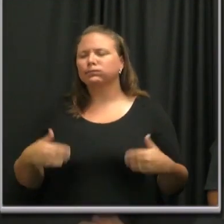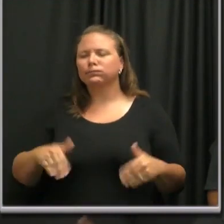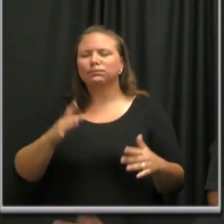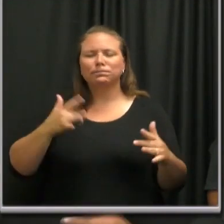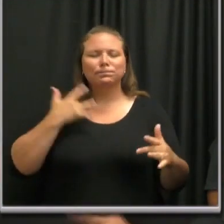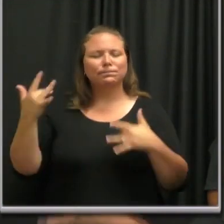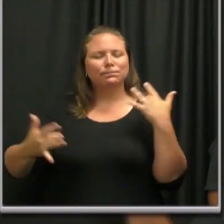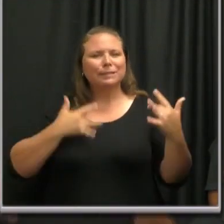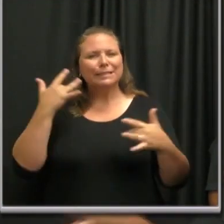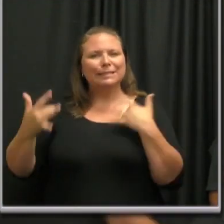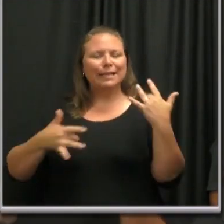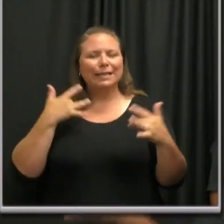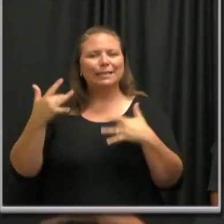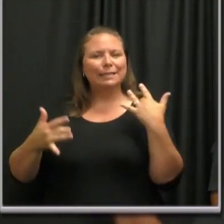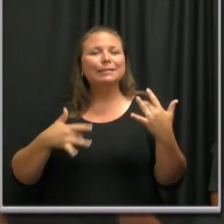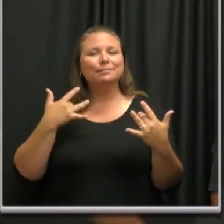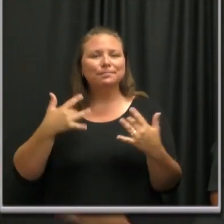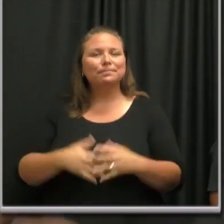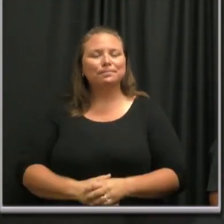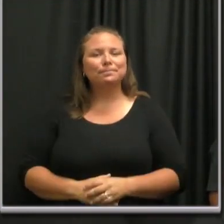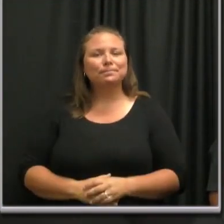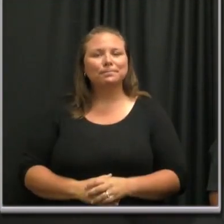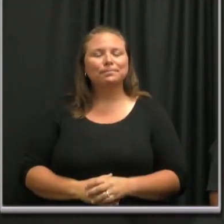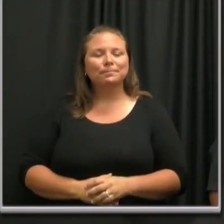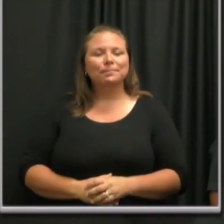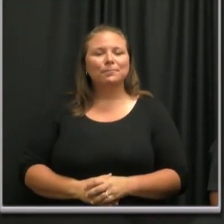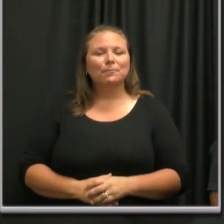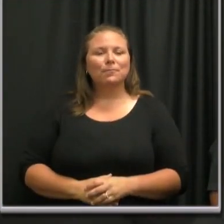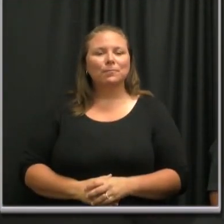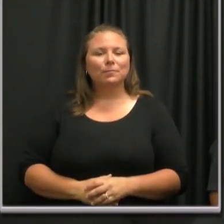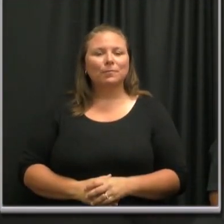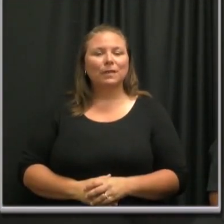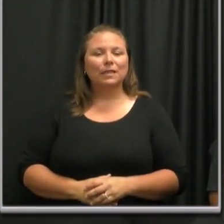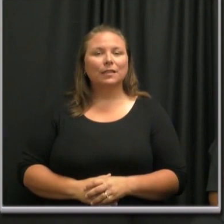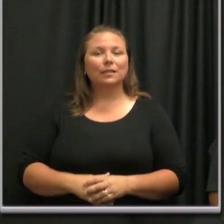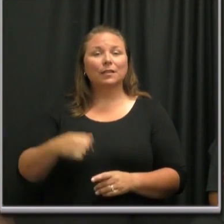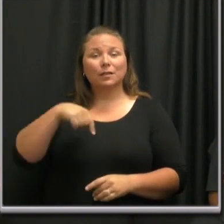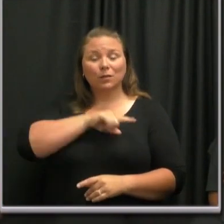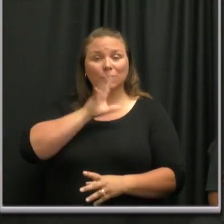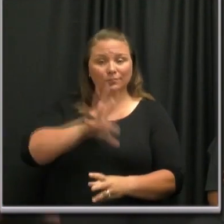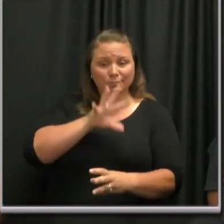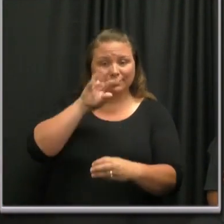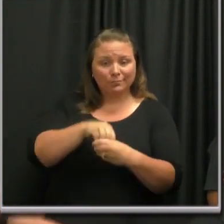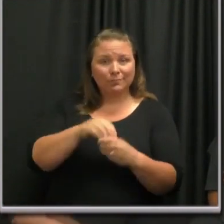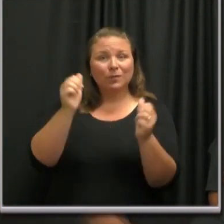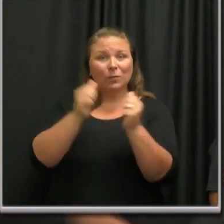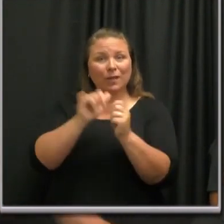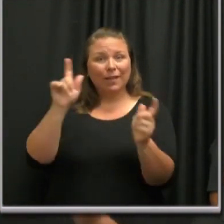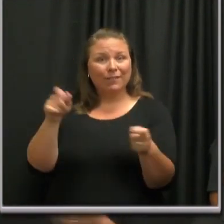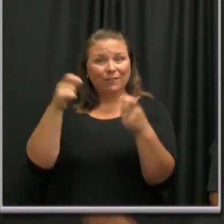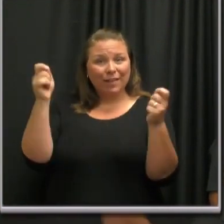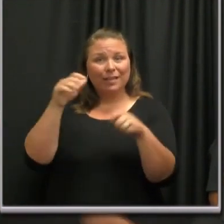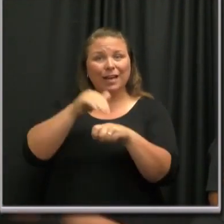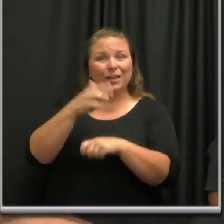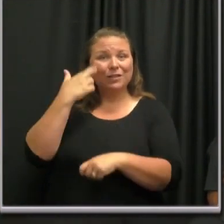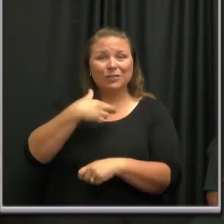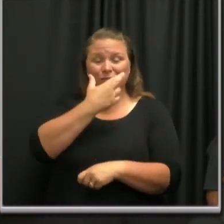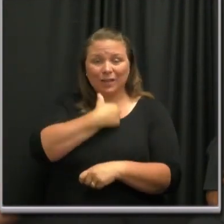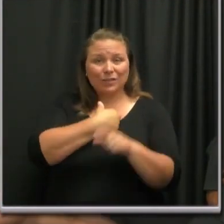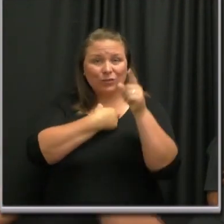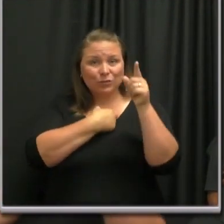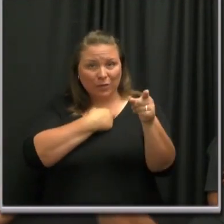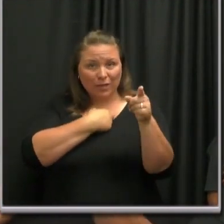excited. We will be participating in it at the restaurant at